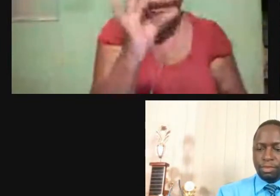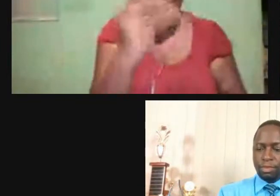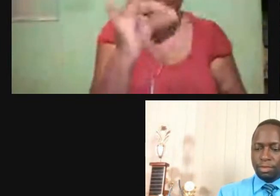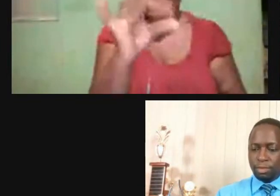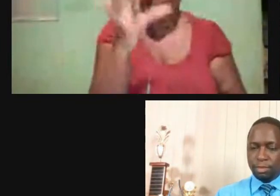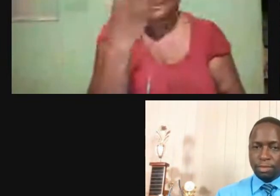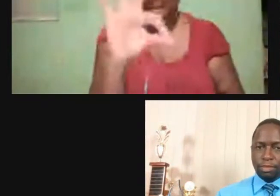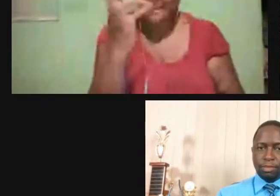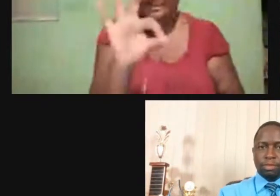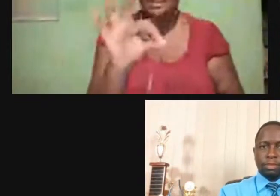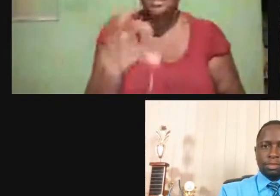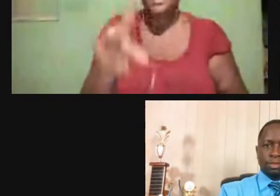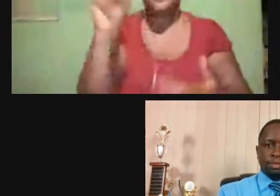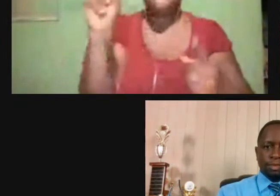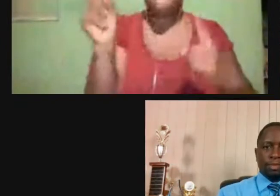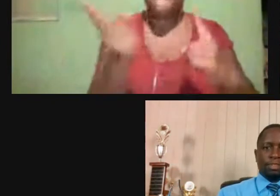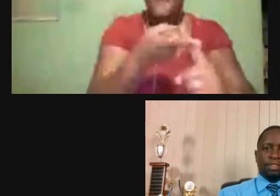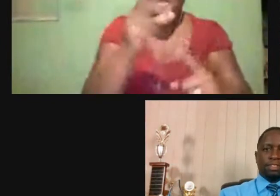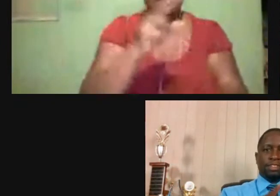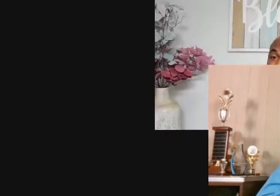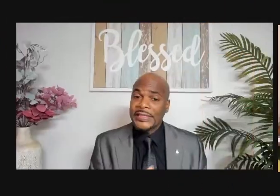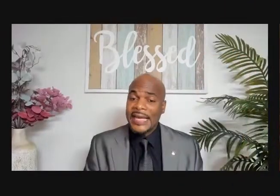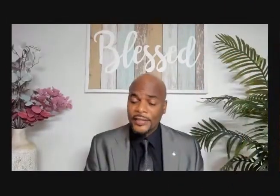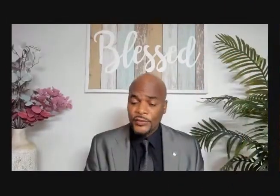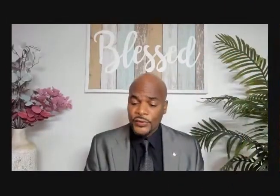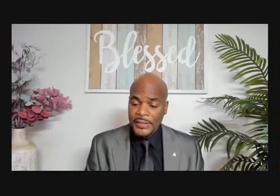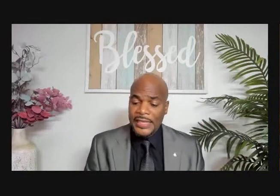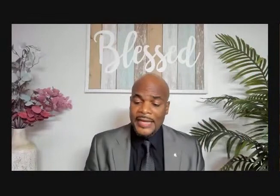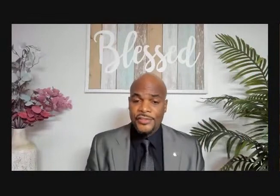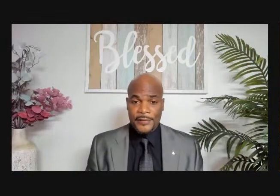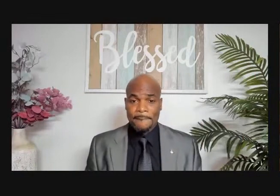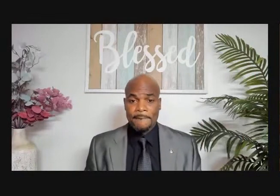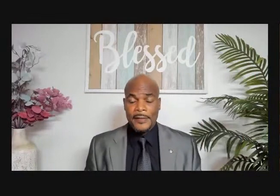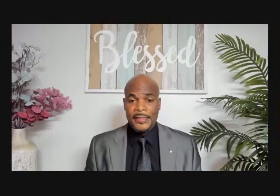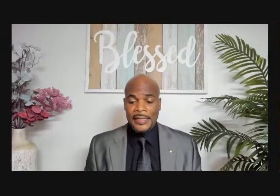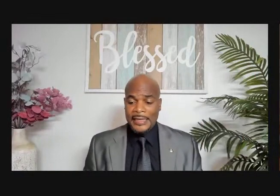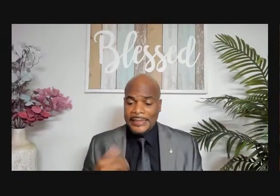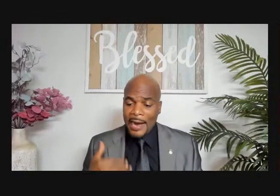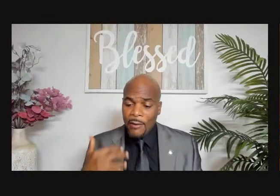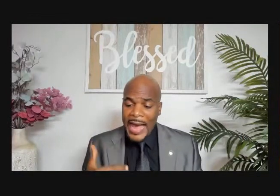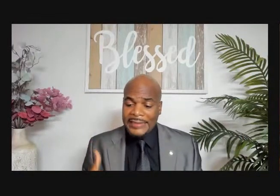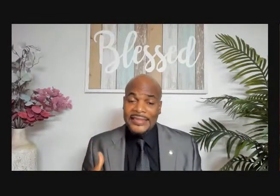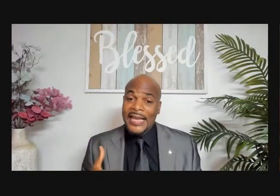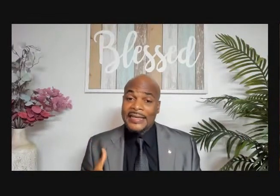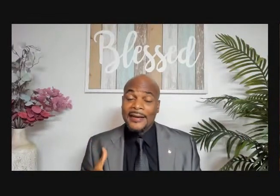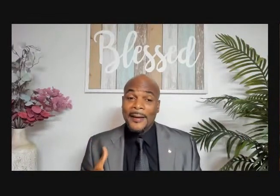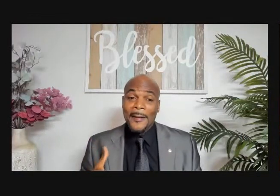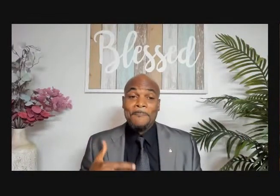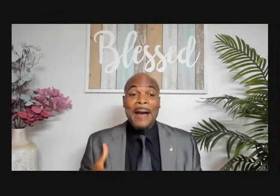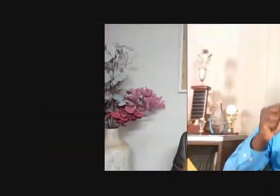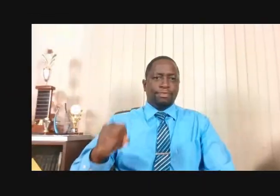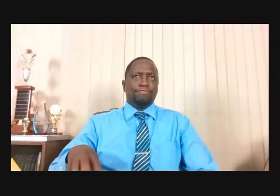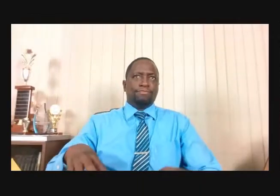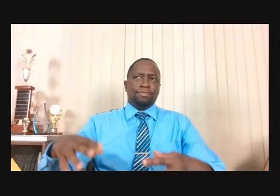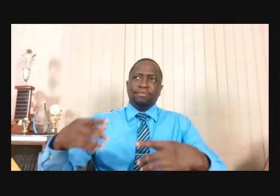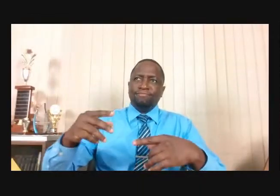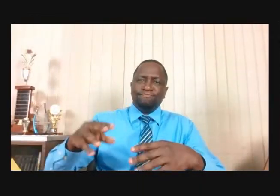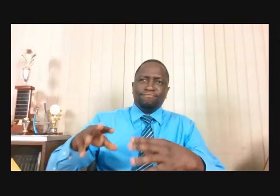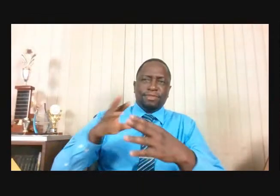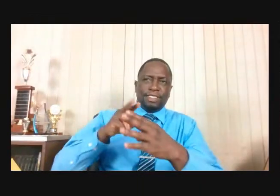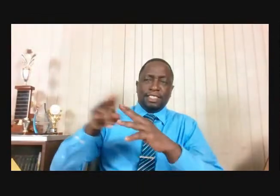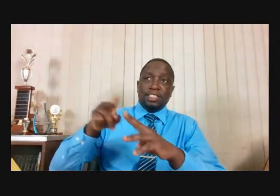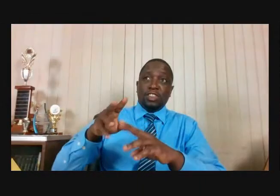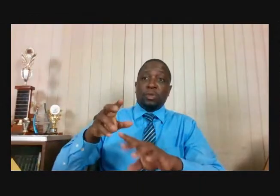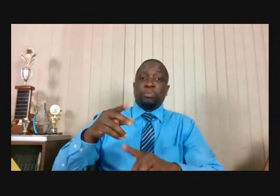King Ahab Who Was At First Against Elijah Now Acted Like A Baptismal